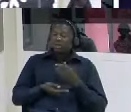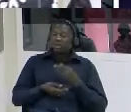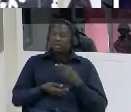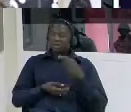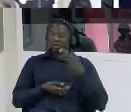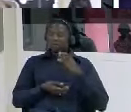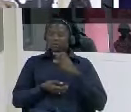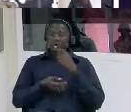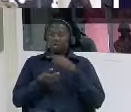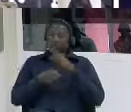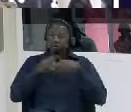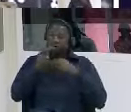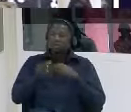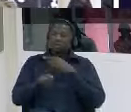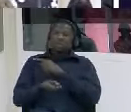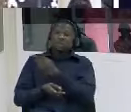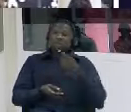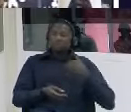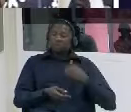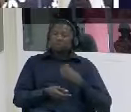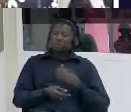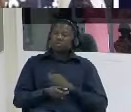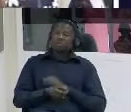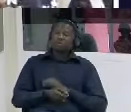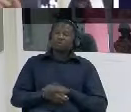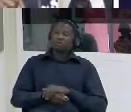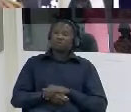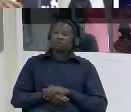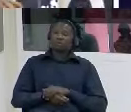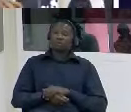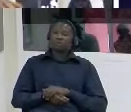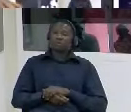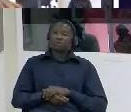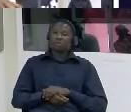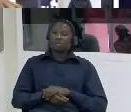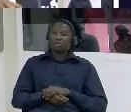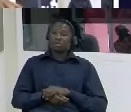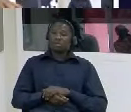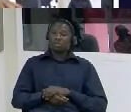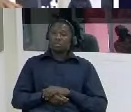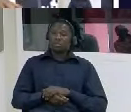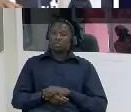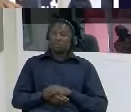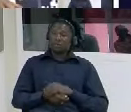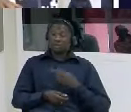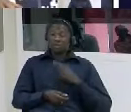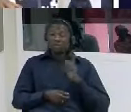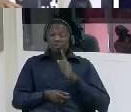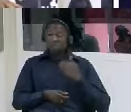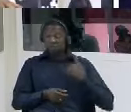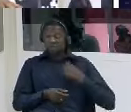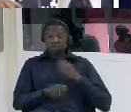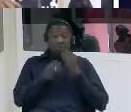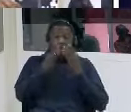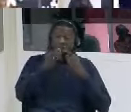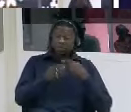that you mentioned yeah the information was that these people were killed by the junglers they were taken and killed